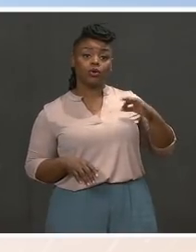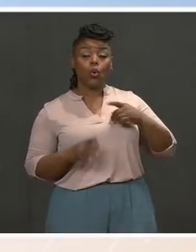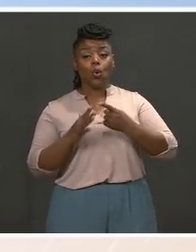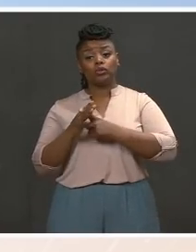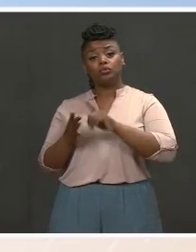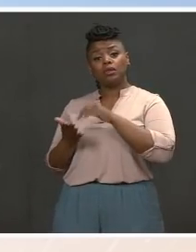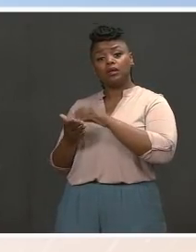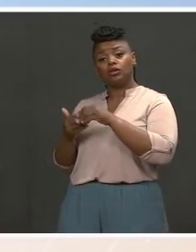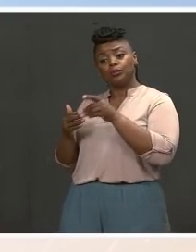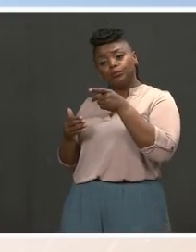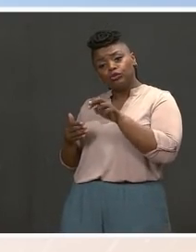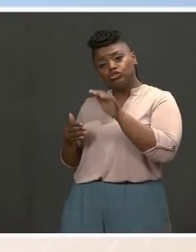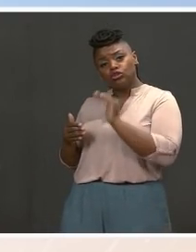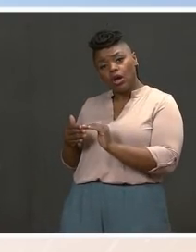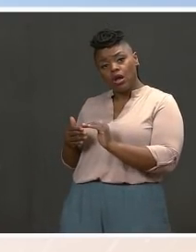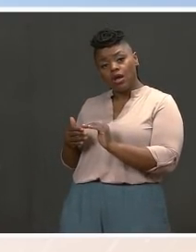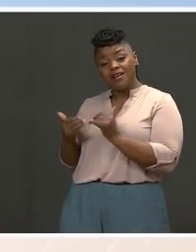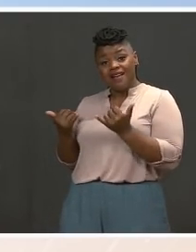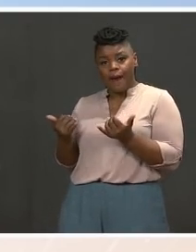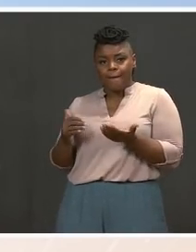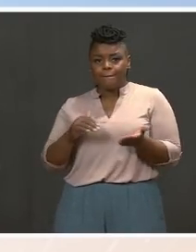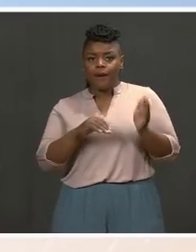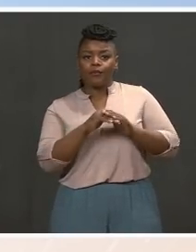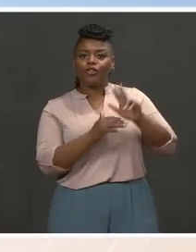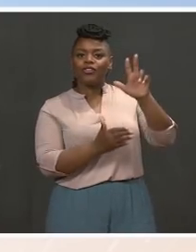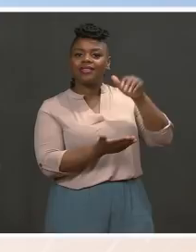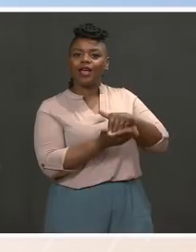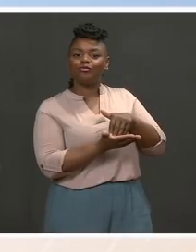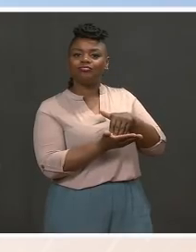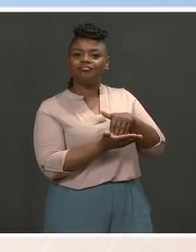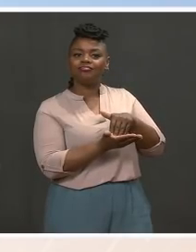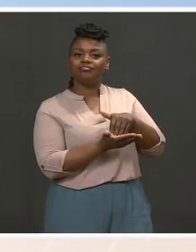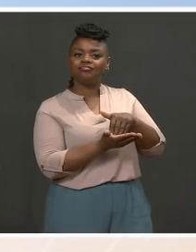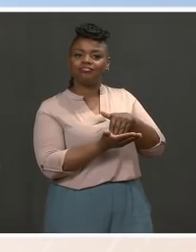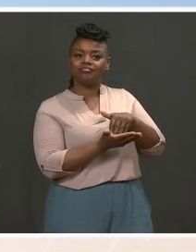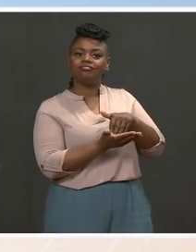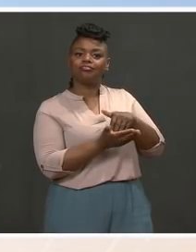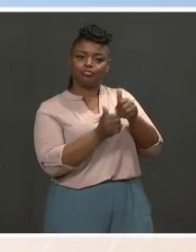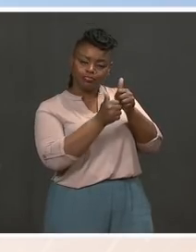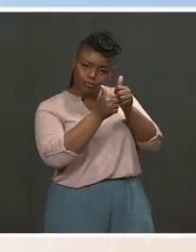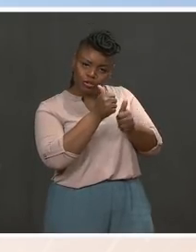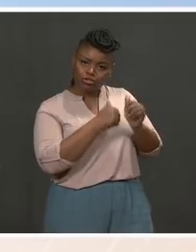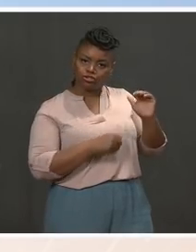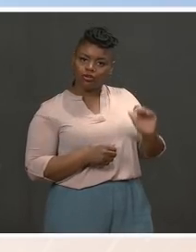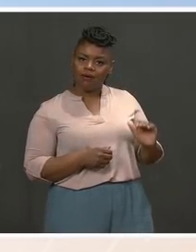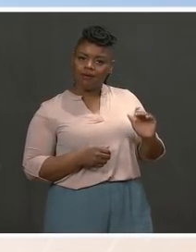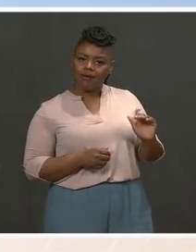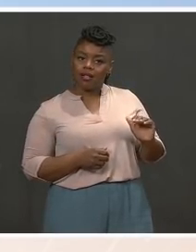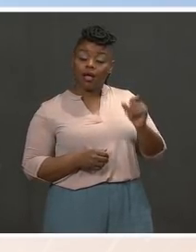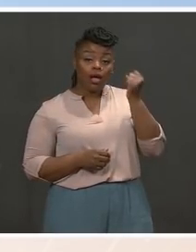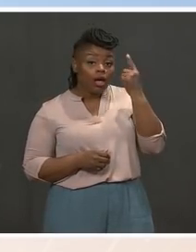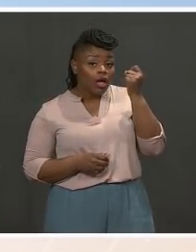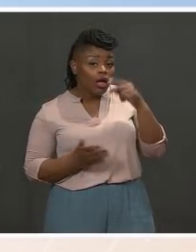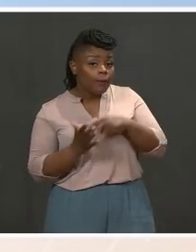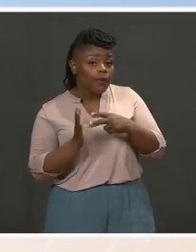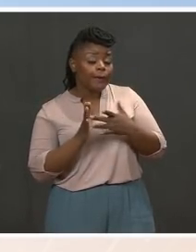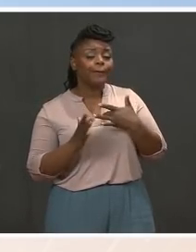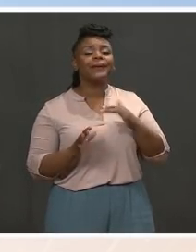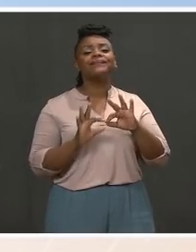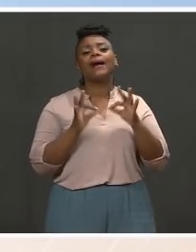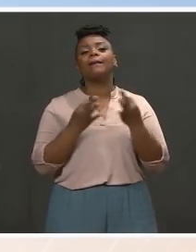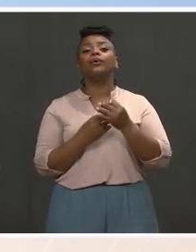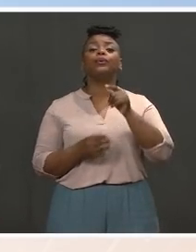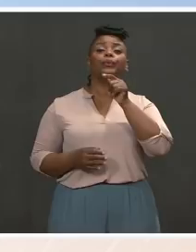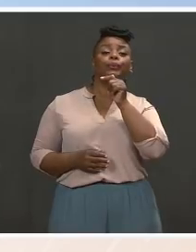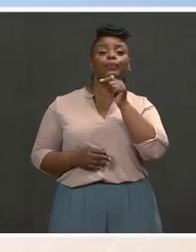child under the age of six. This means a typical family of four with two young children will receive an additional